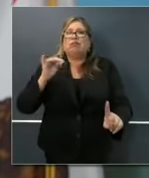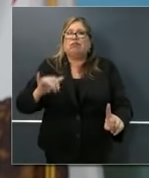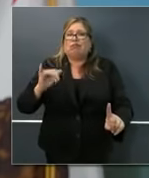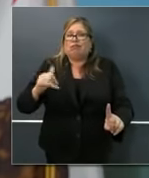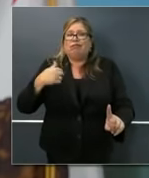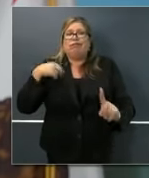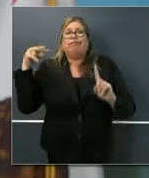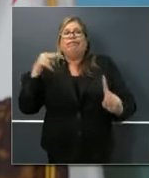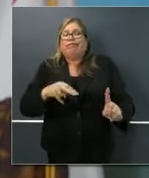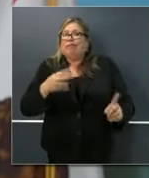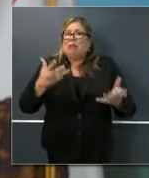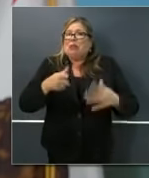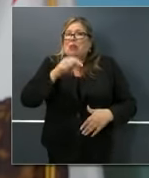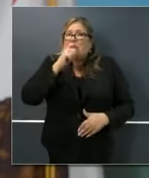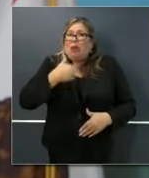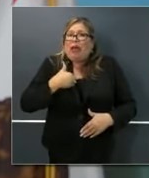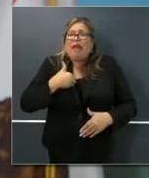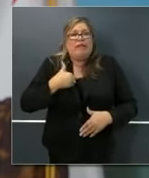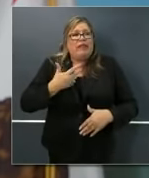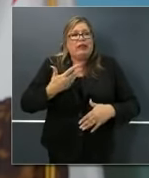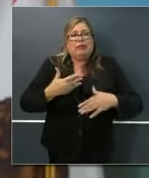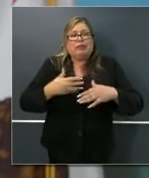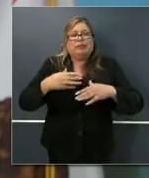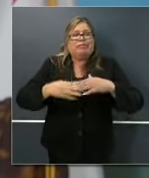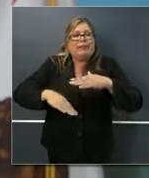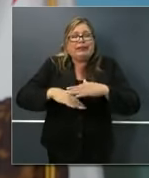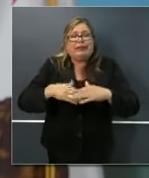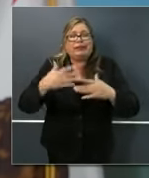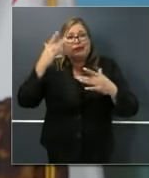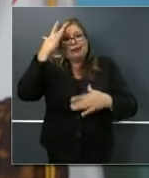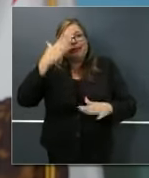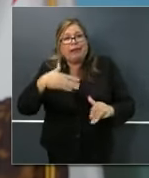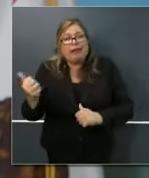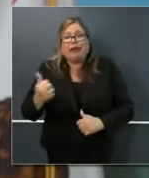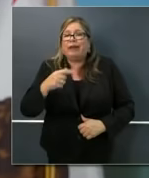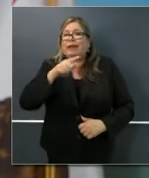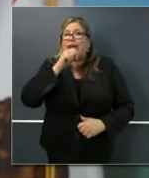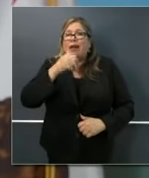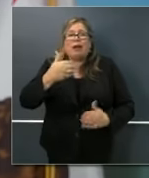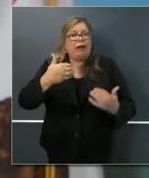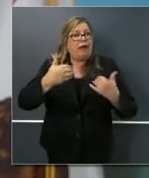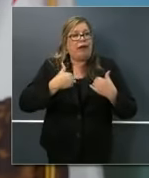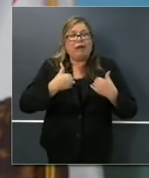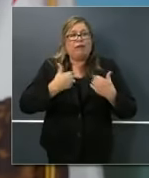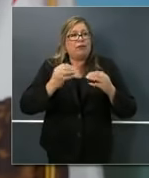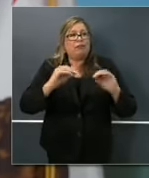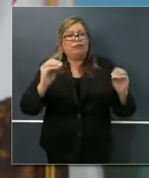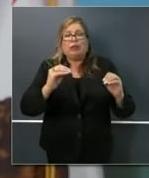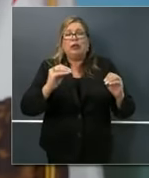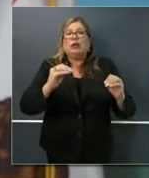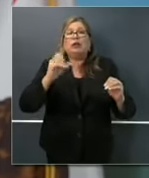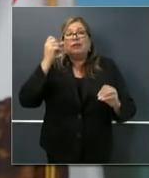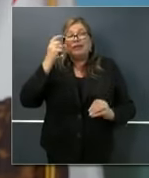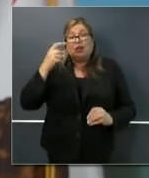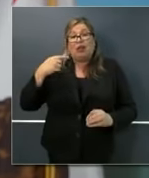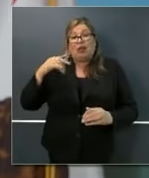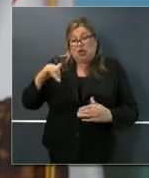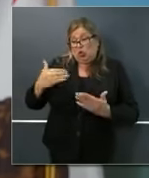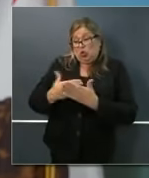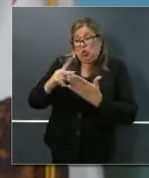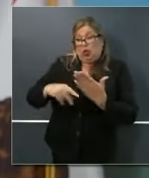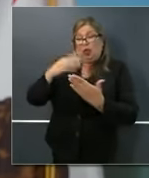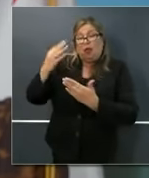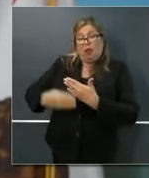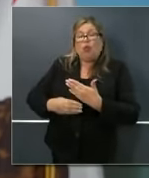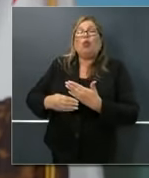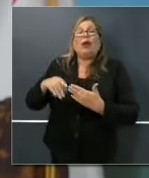sick leave. And so what this is is supplemental. It does not negate any existing benefits that are afforded, nor